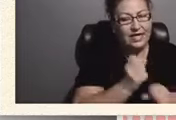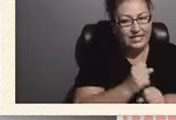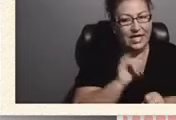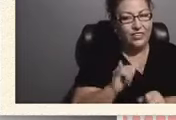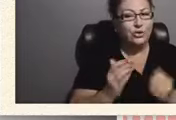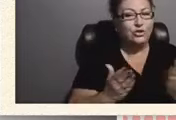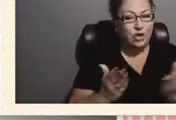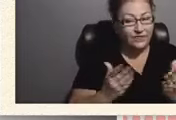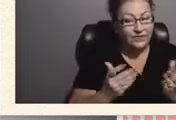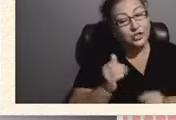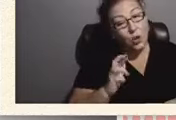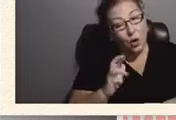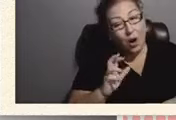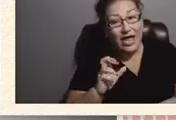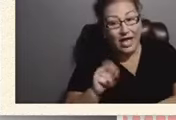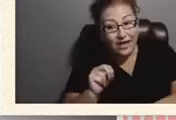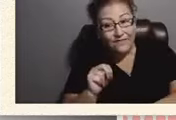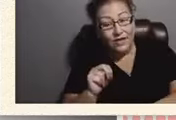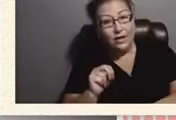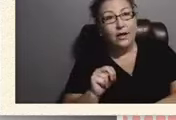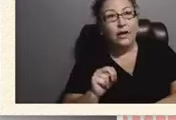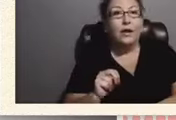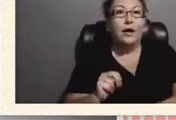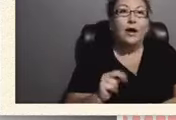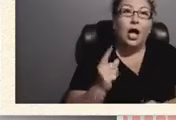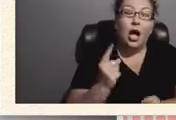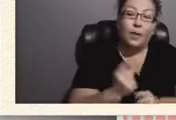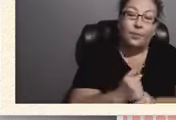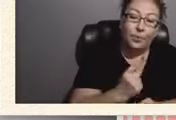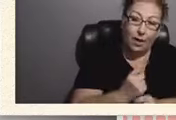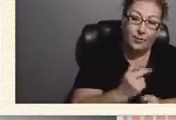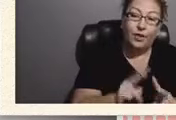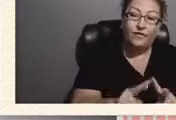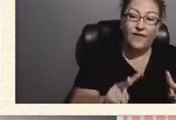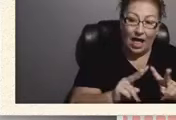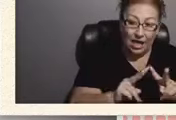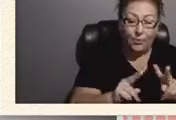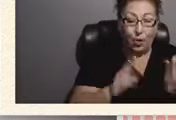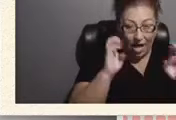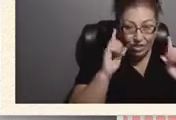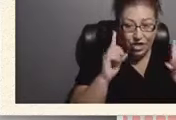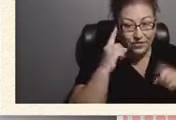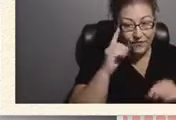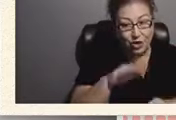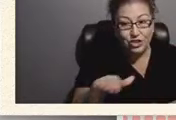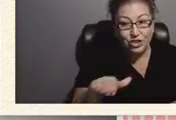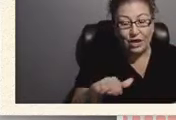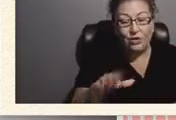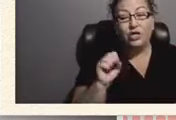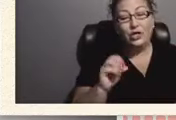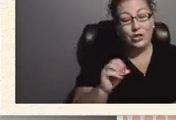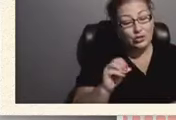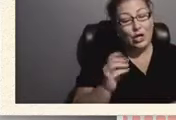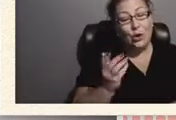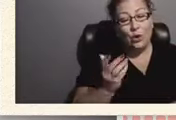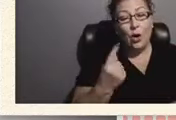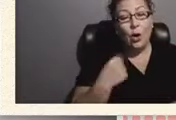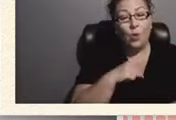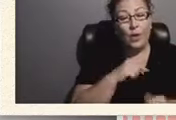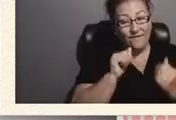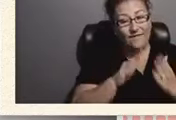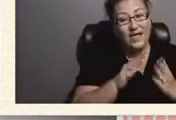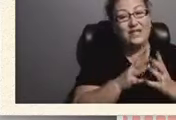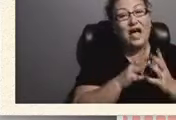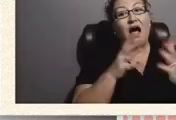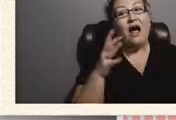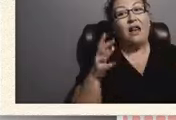Or even a proper, a valuable education for your child. So we are facing a lot, a lot